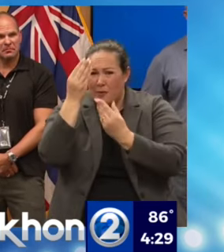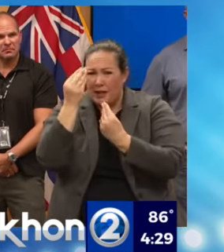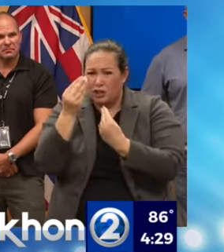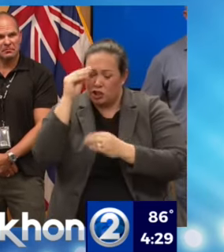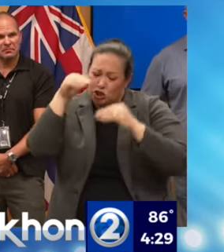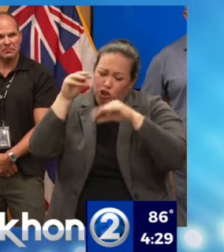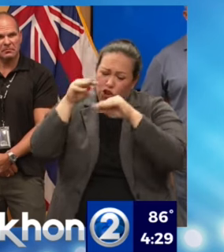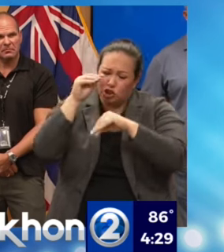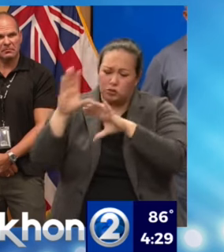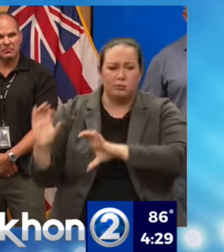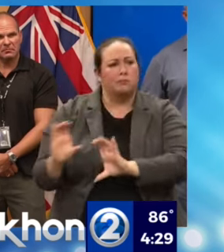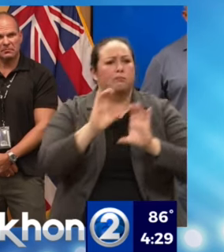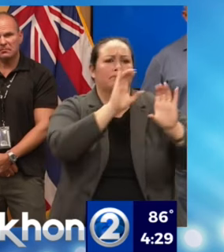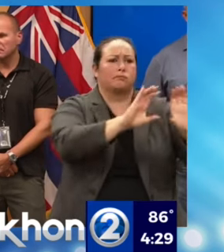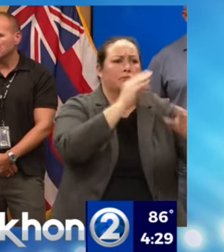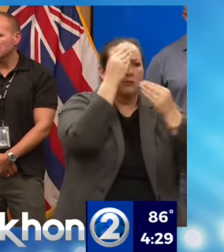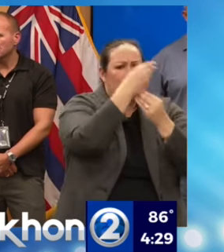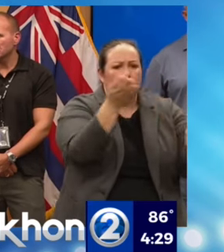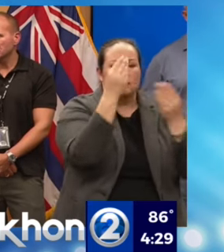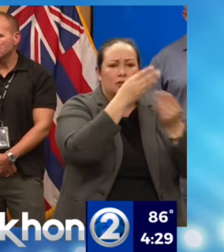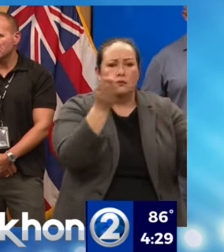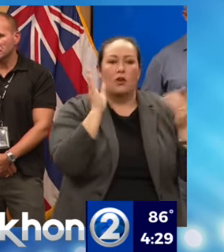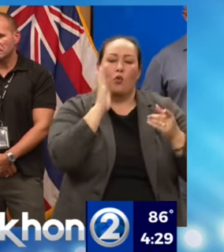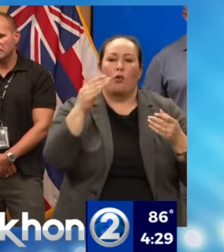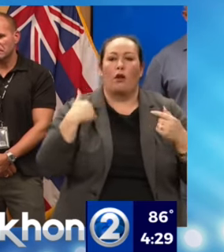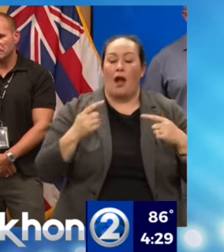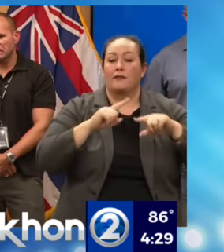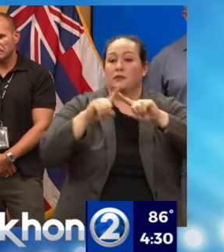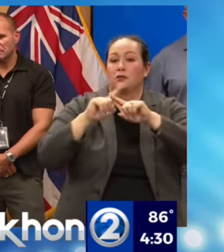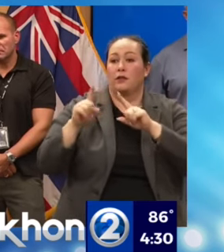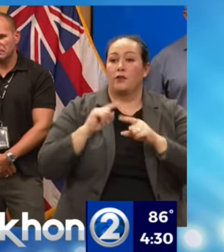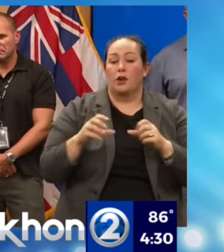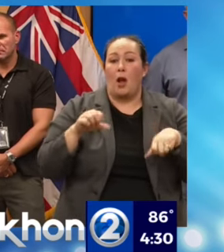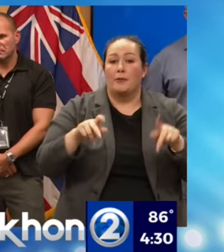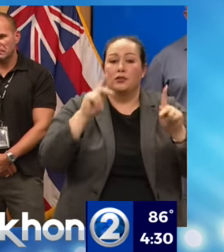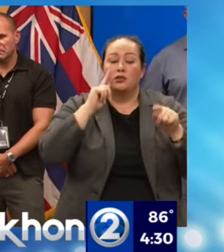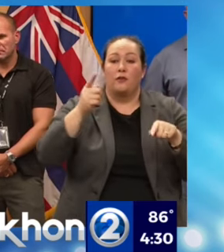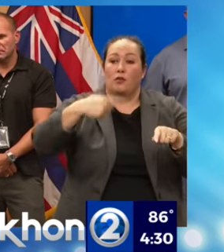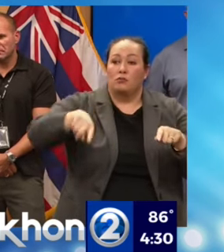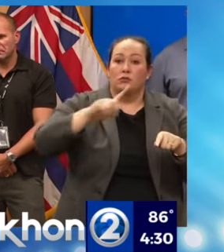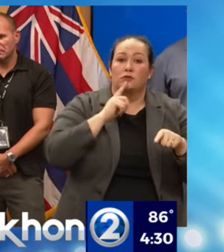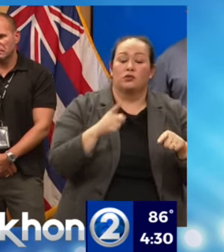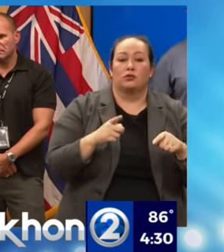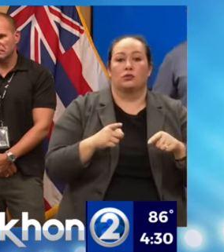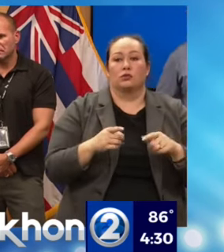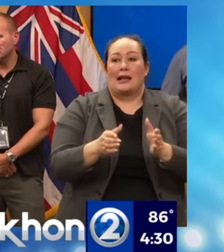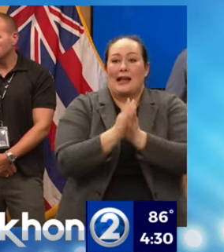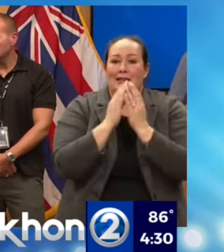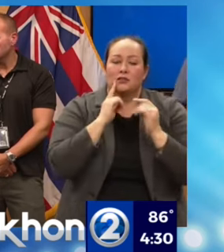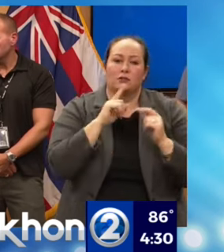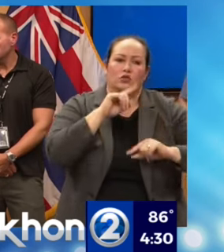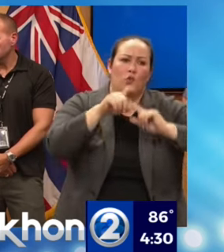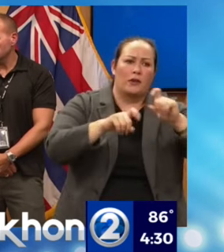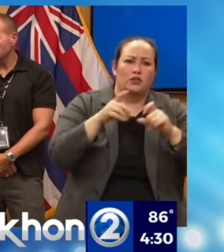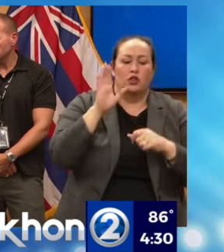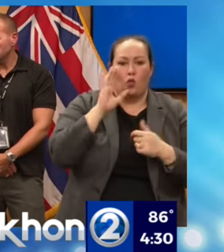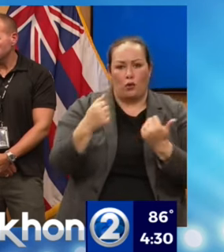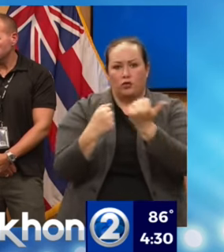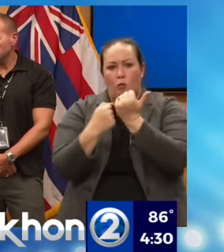it. There will be chances for all of you to ask questions. We'll be doing it with FEMA support,